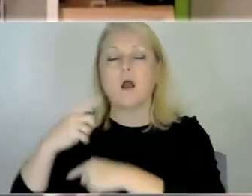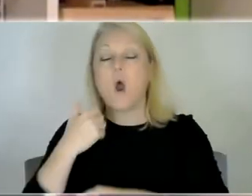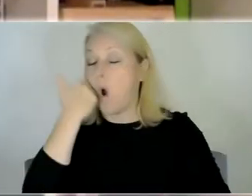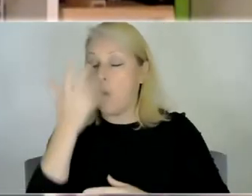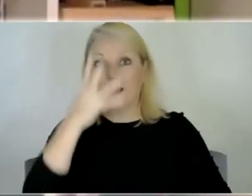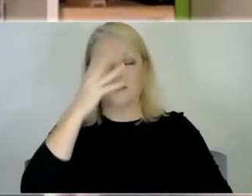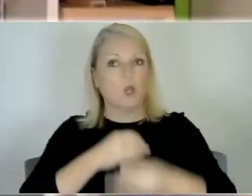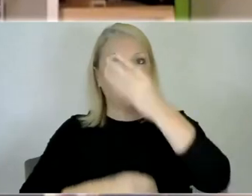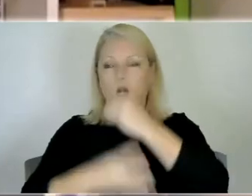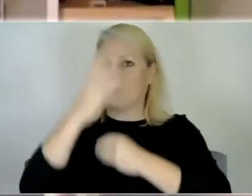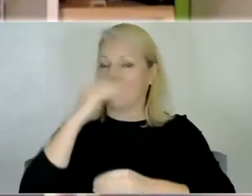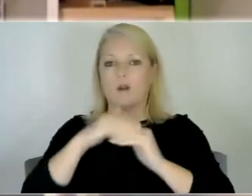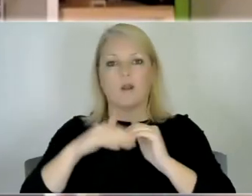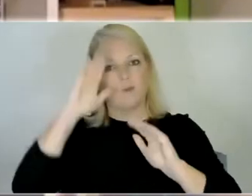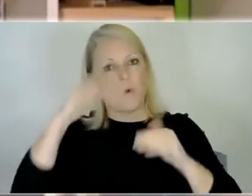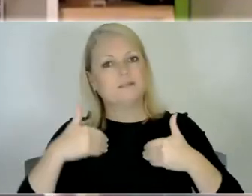it it's